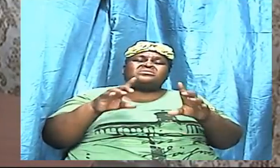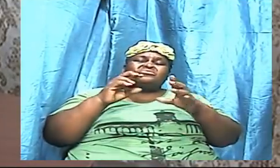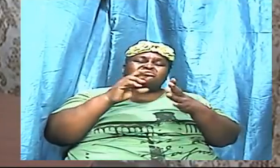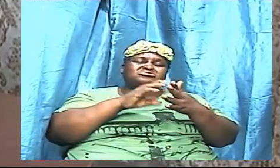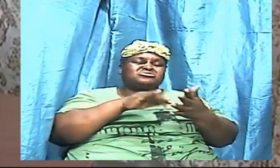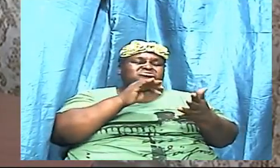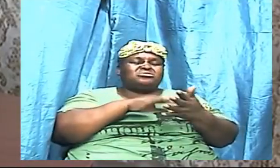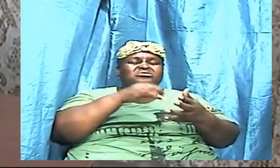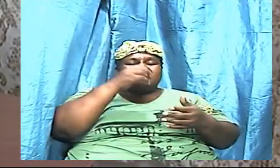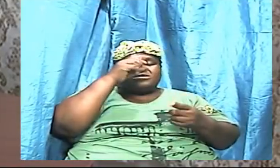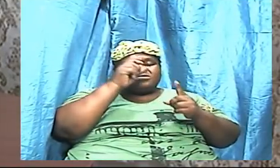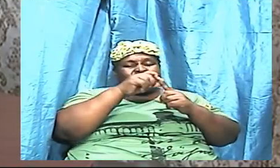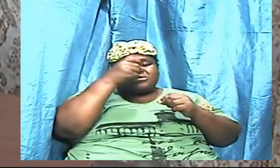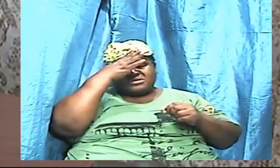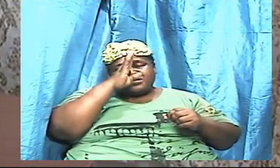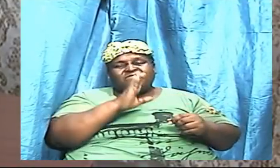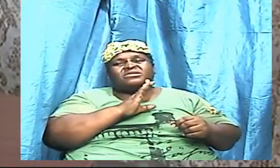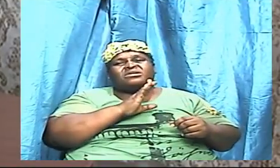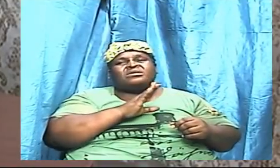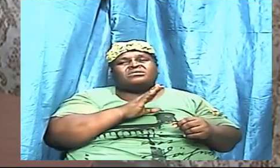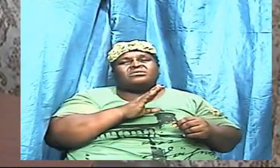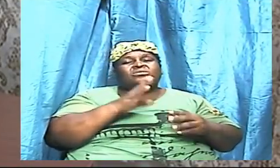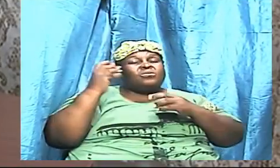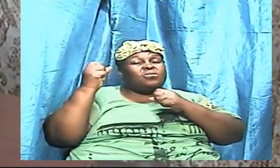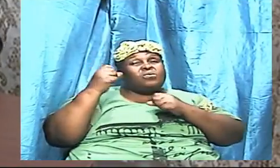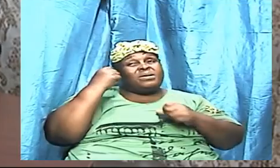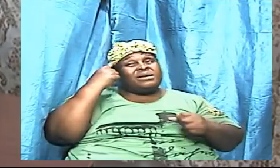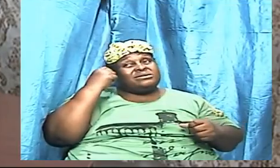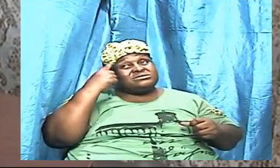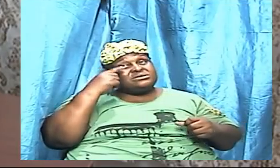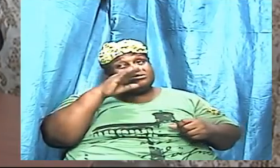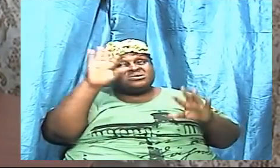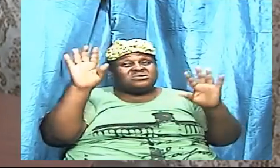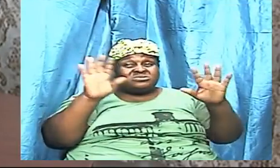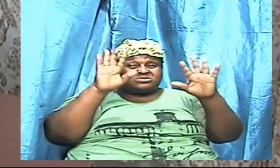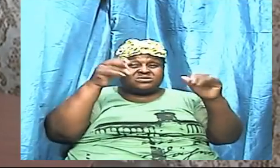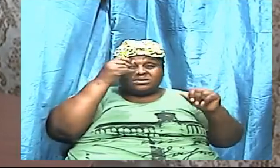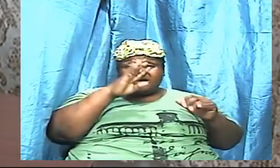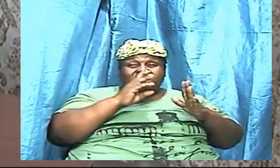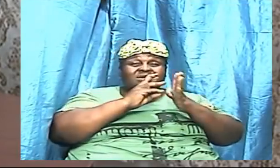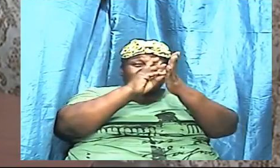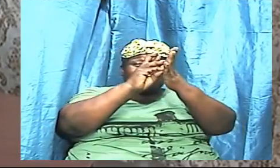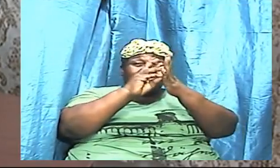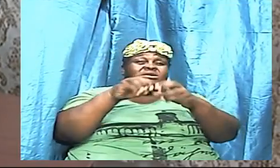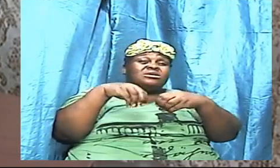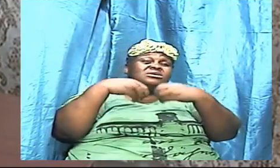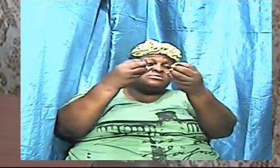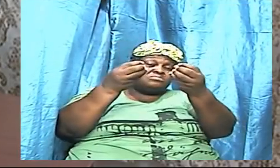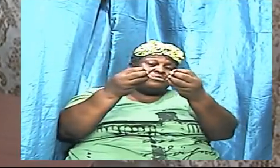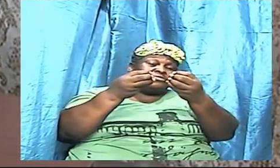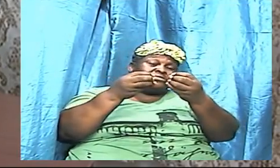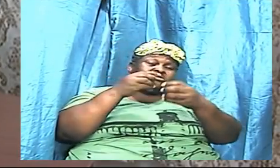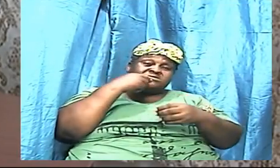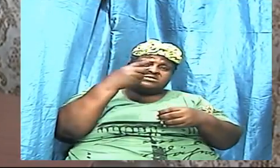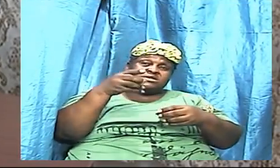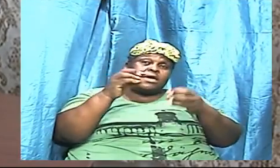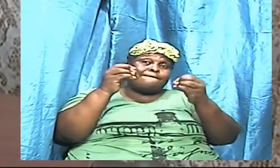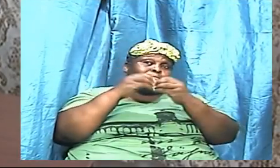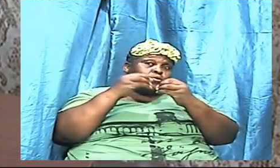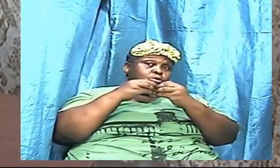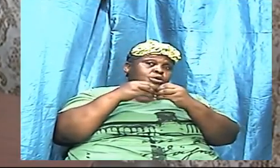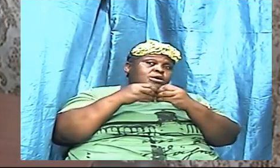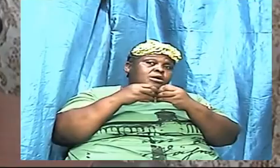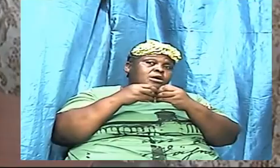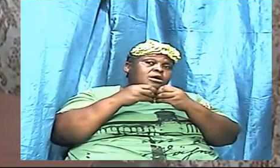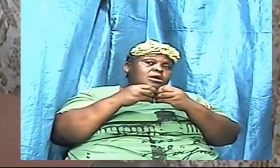I hope we understand what we're doing so Sunday God's willing we'll give you some more on this in term try to work out